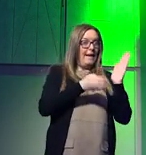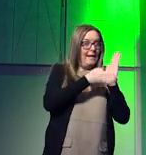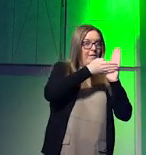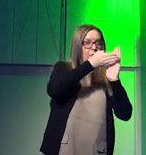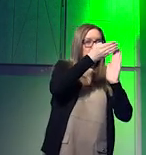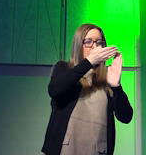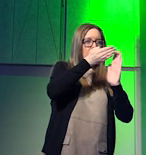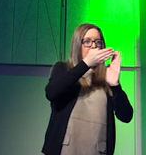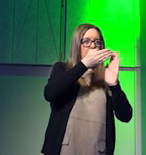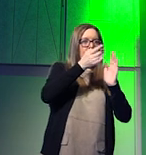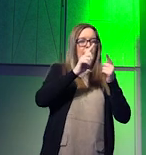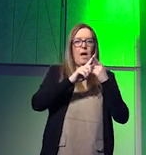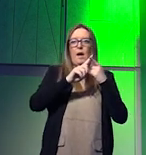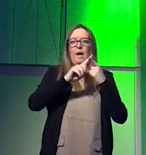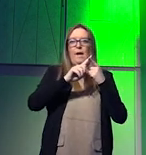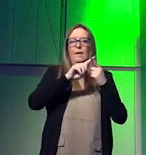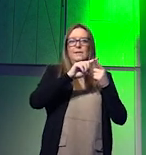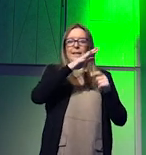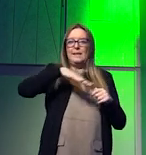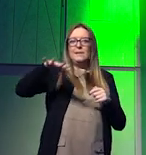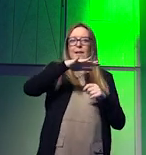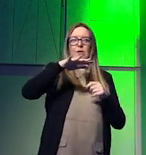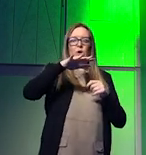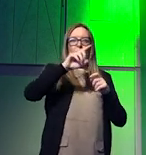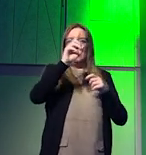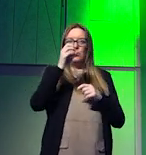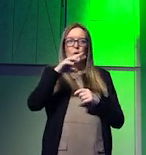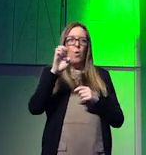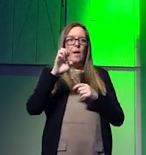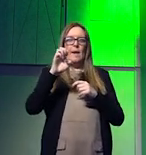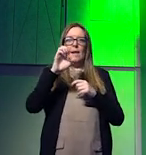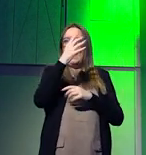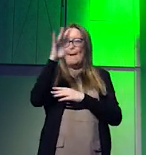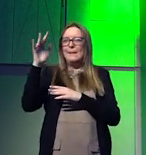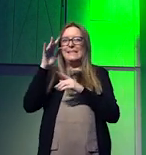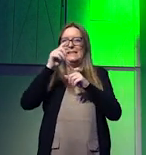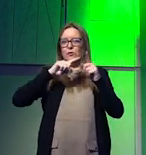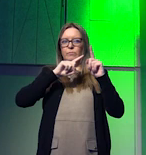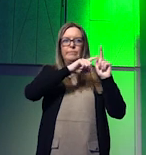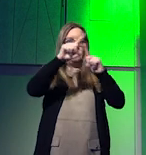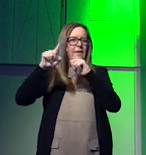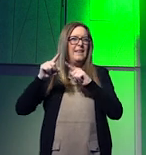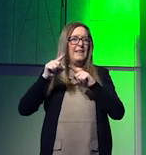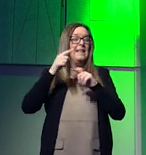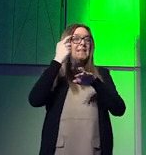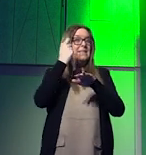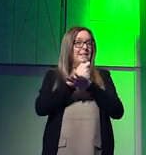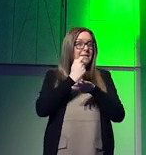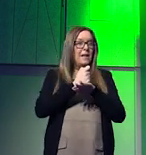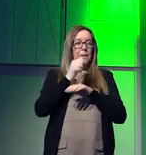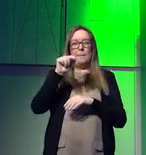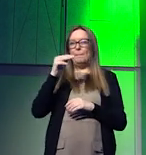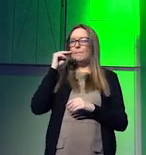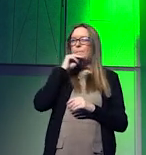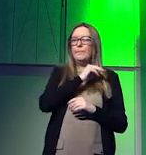transformations on territorial zones of habitations and productive capacities and i'll tie on this in a second there's